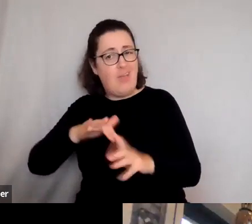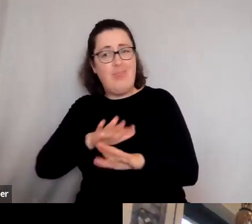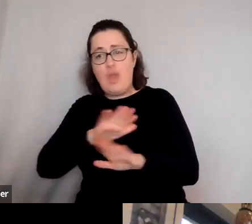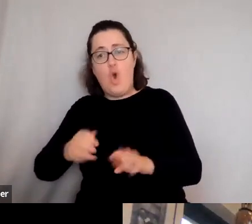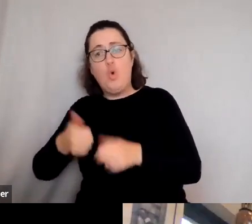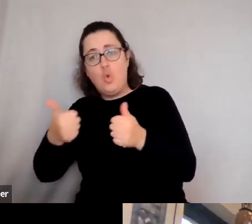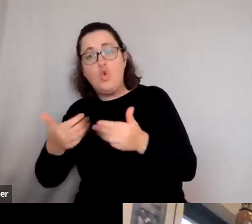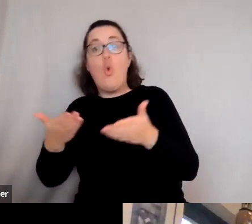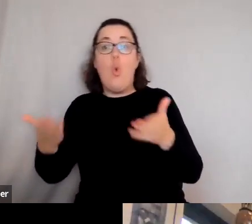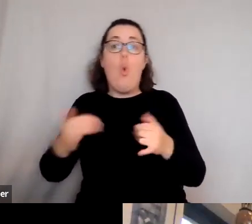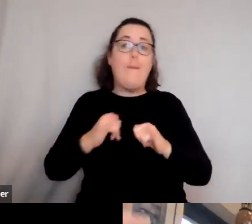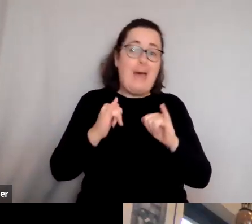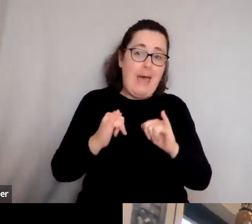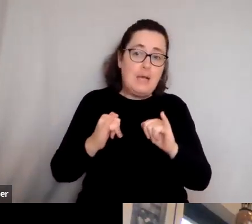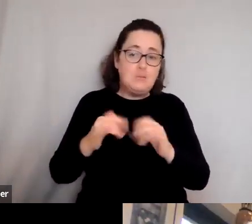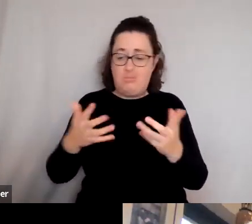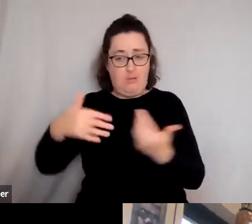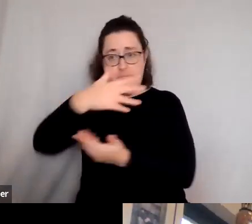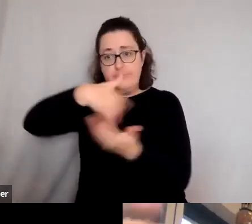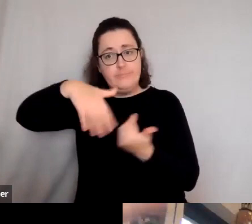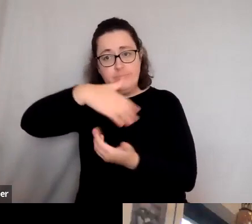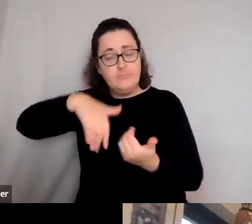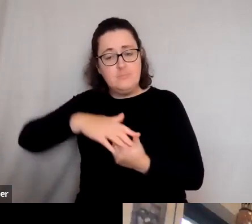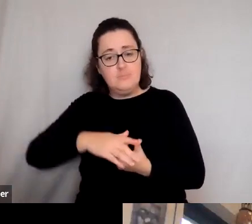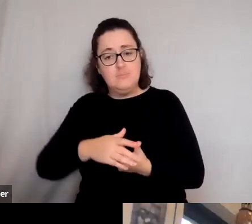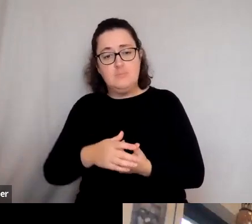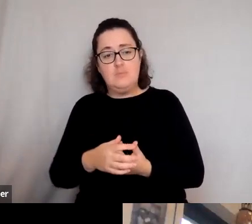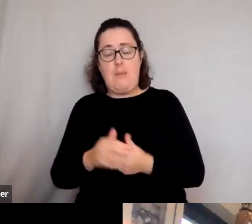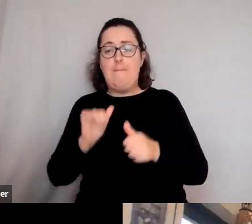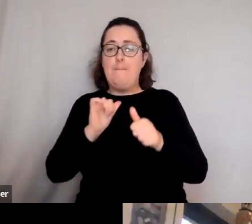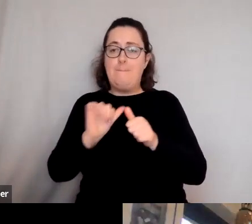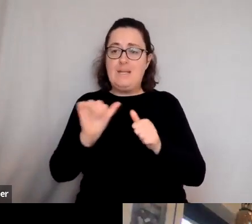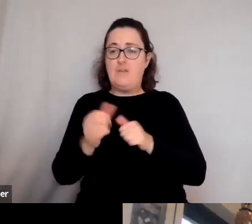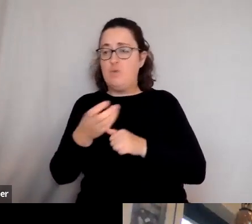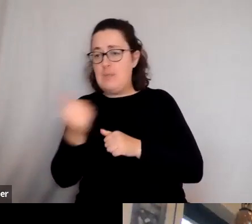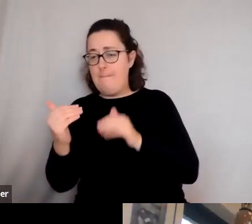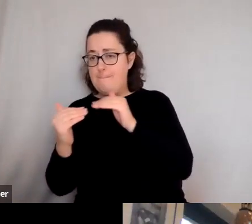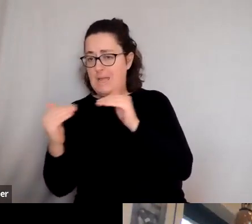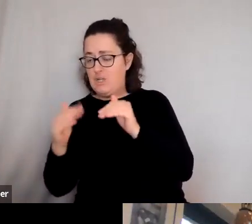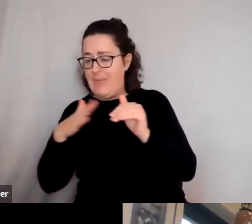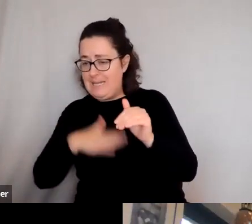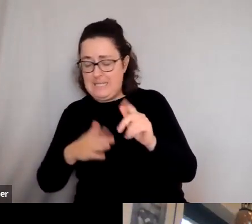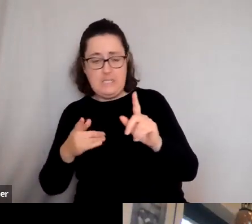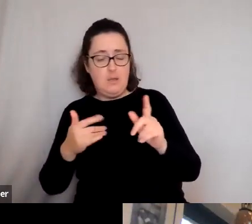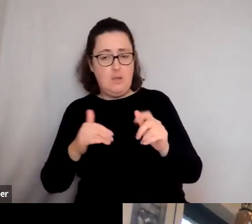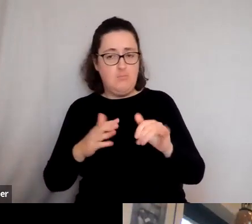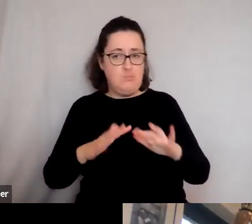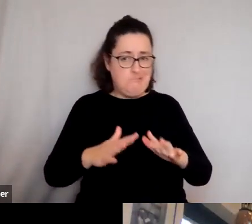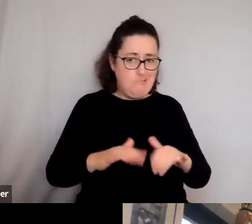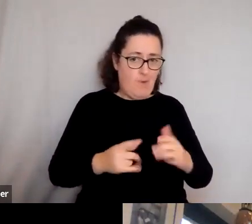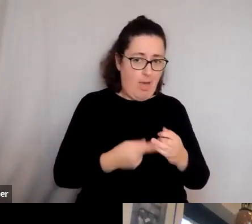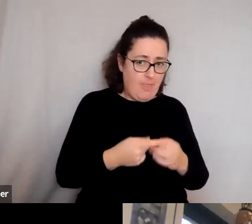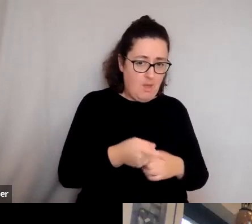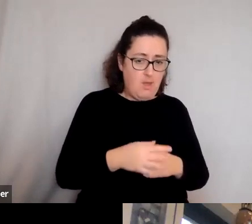some might be better, but, you know, for some people and not for others, you know, do we want to have a world in